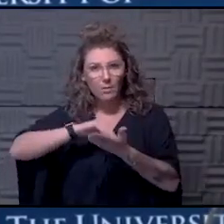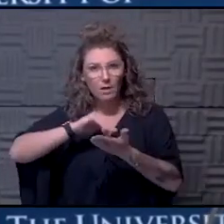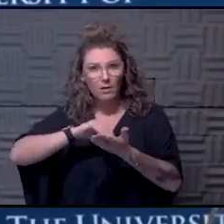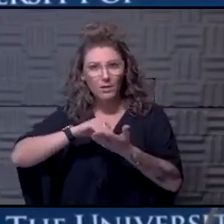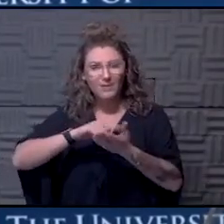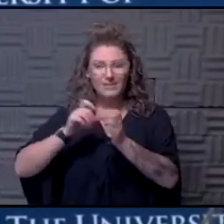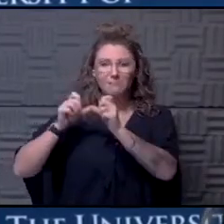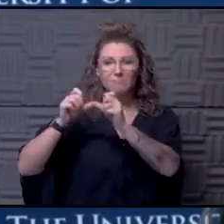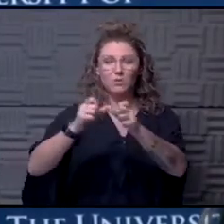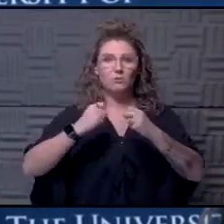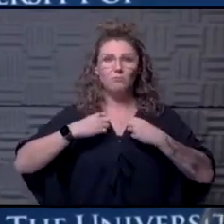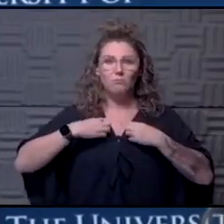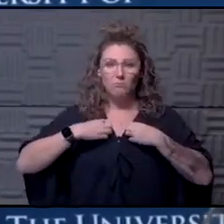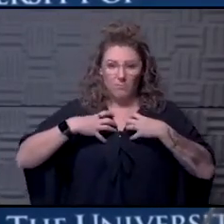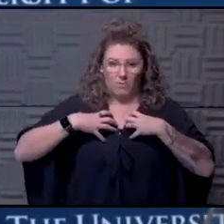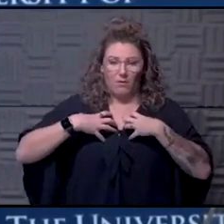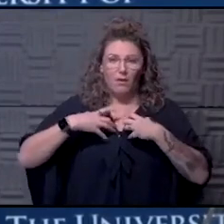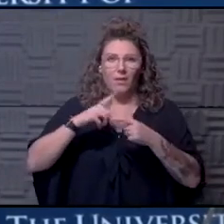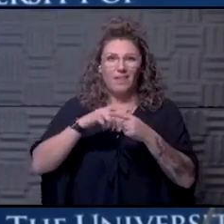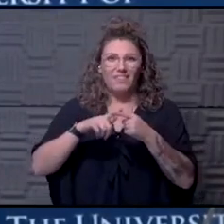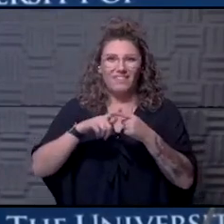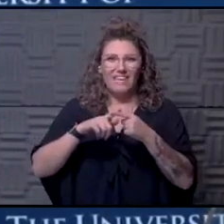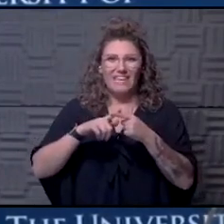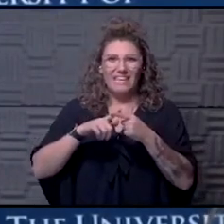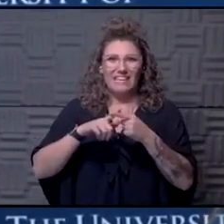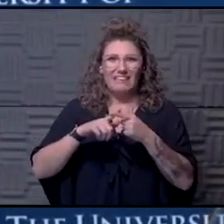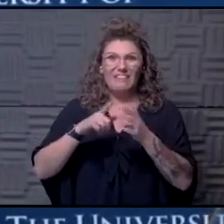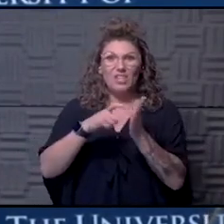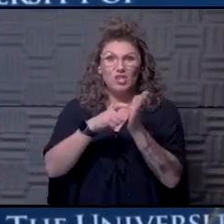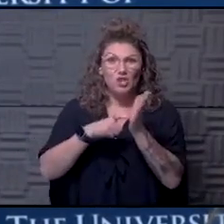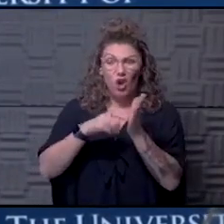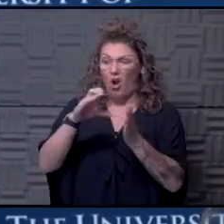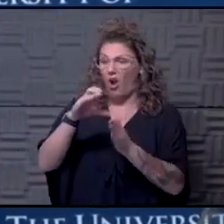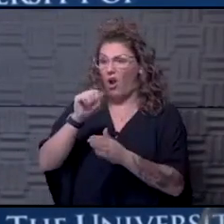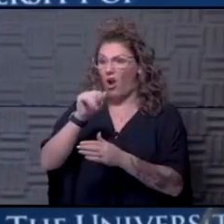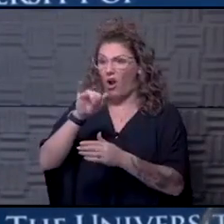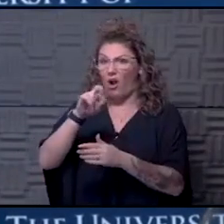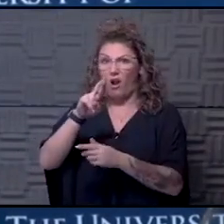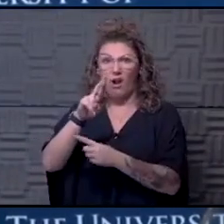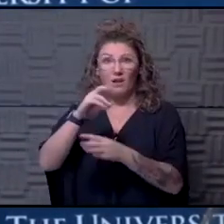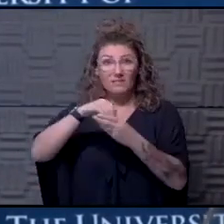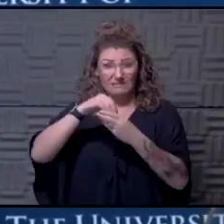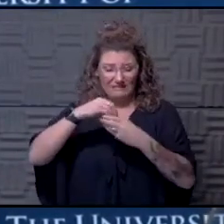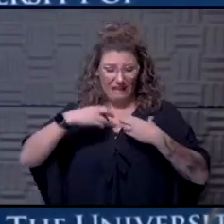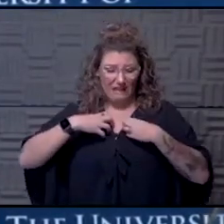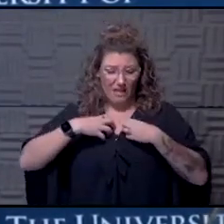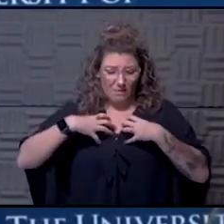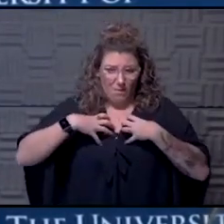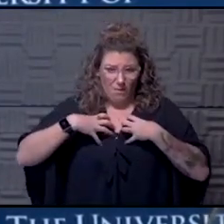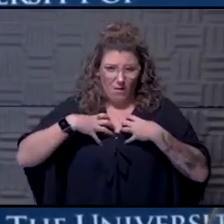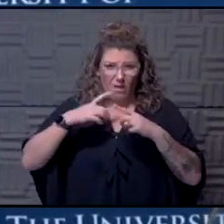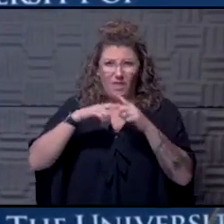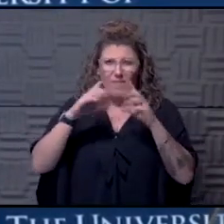inflammation that causes scarring in the lungs. Because once that scarring happens, we really don't have a lot of tools or